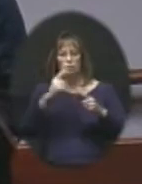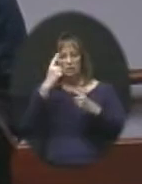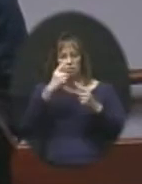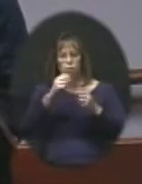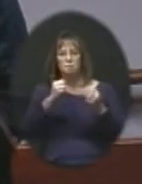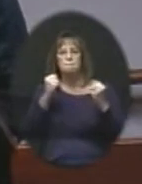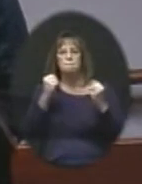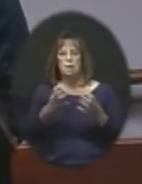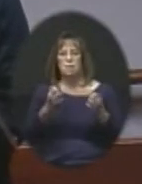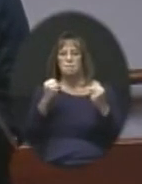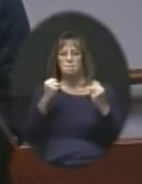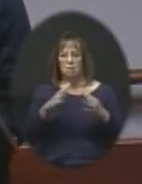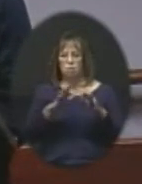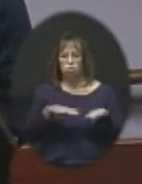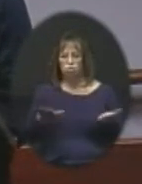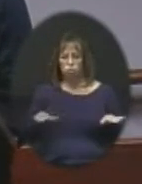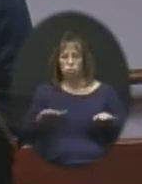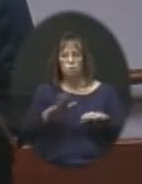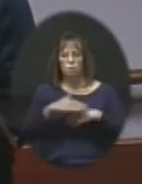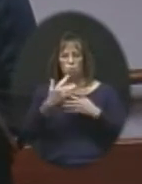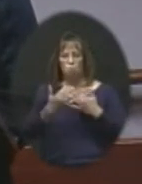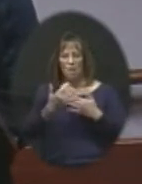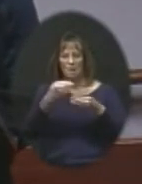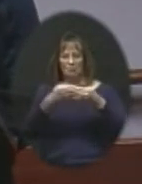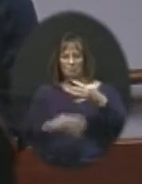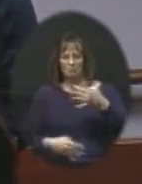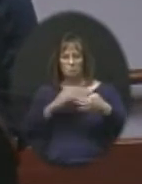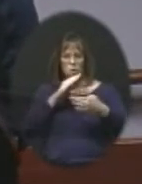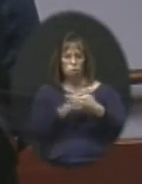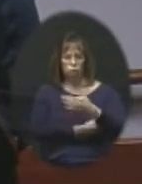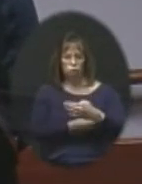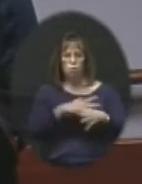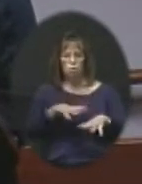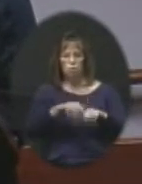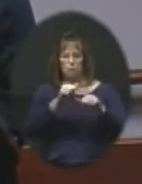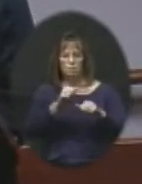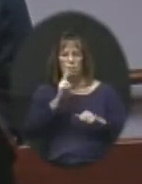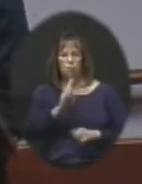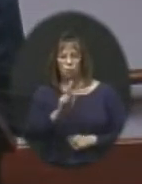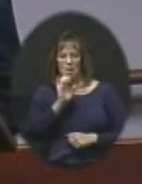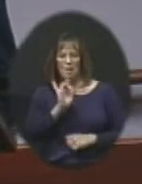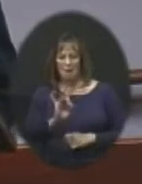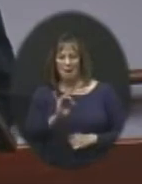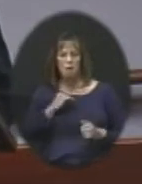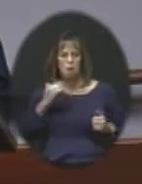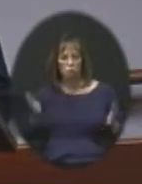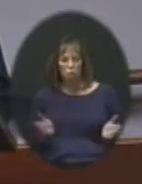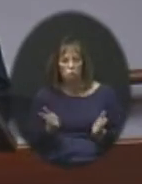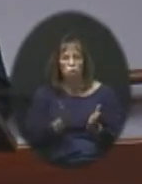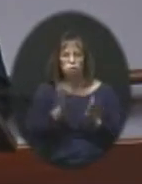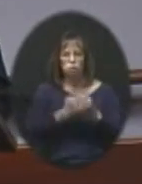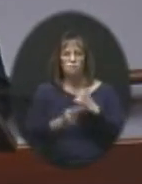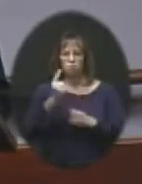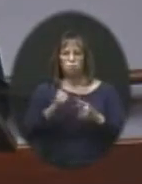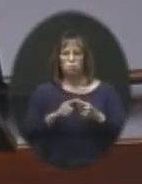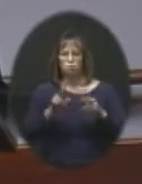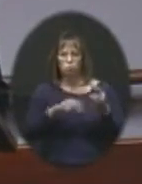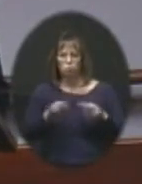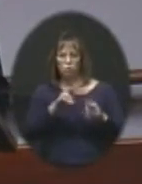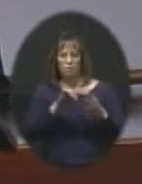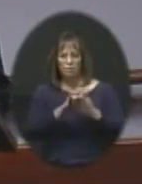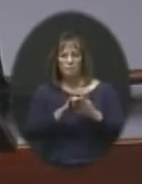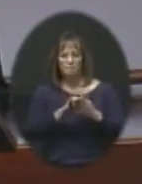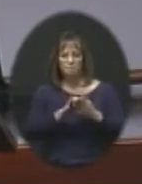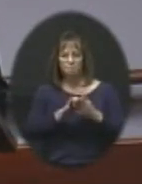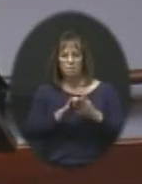are thousands and thousands of children on the waiting list. My daughters were adopted at age three and eight, and I would encourage everyone to take a look at that.